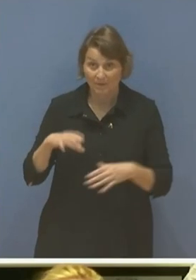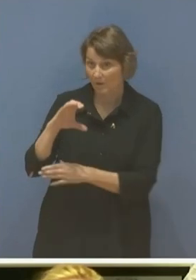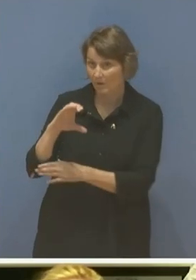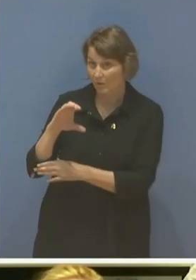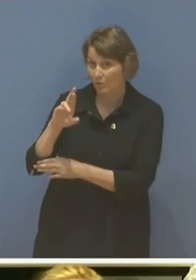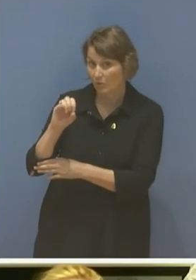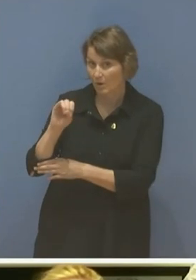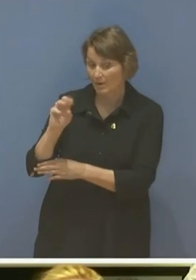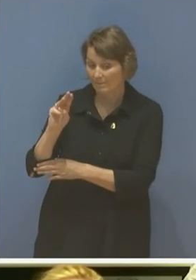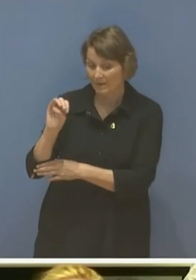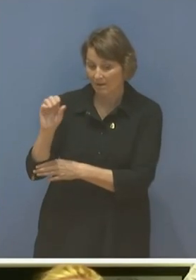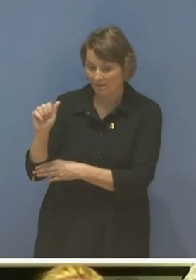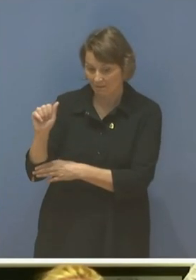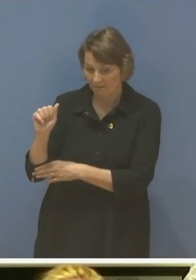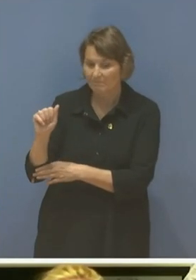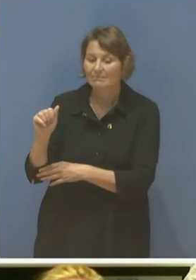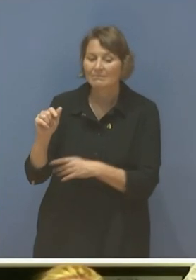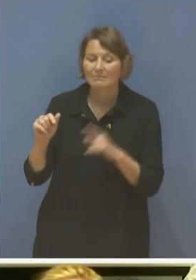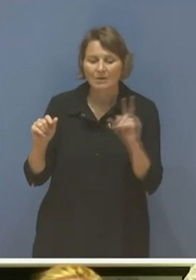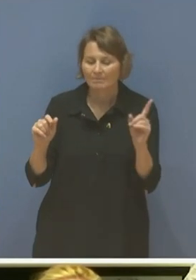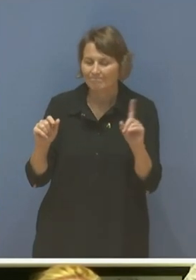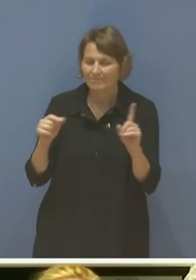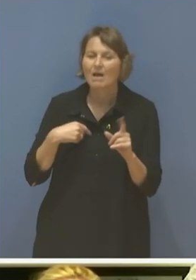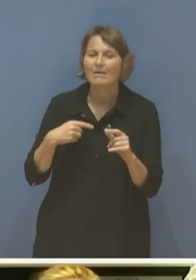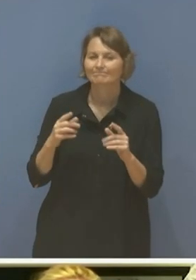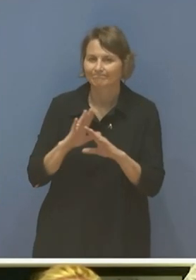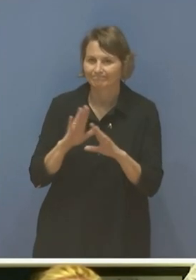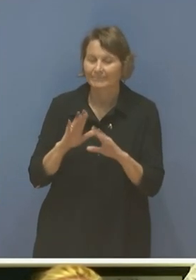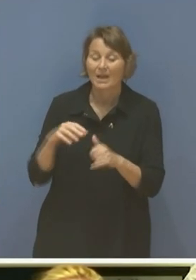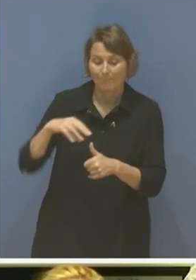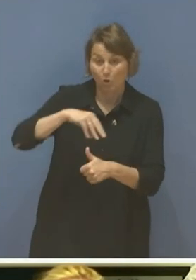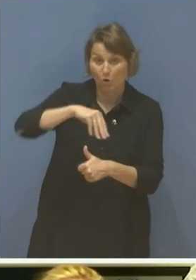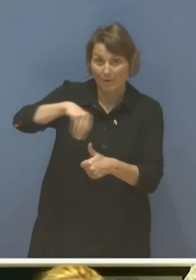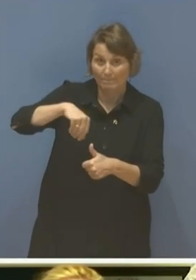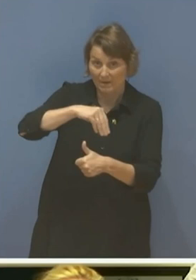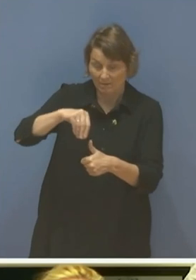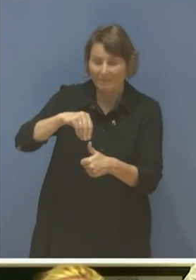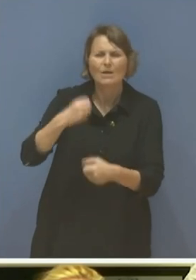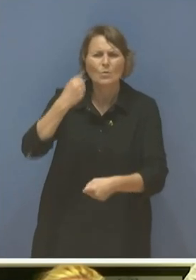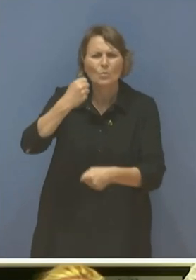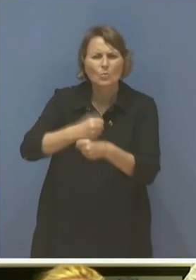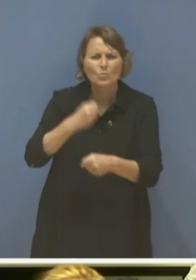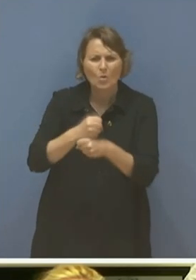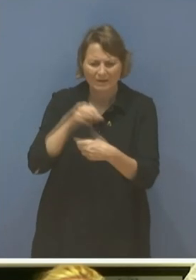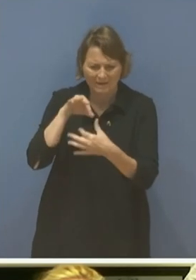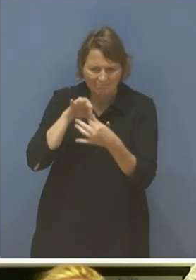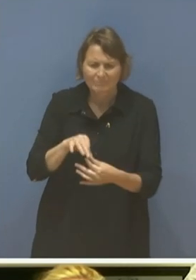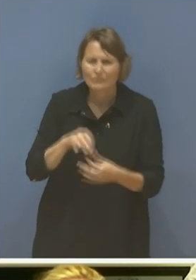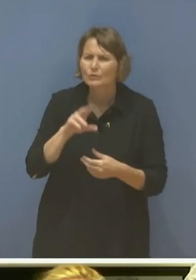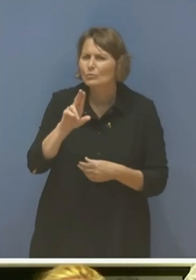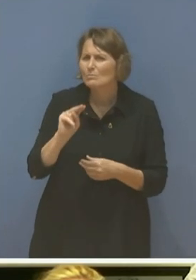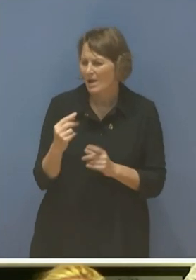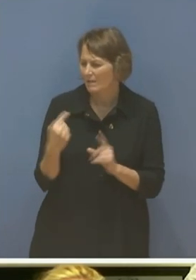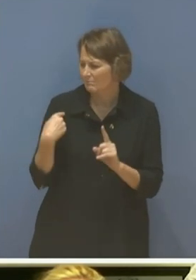National Council of Western Armenia, and we've been working with the UN in the area of indigenous rights since 2005.